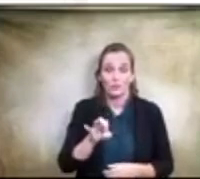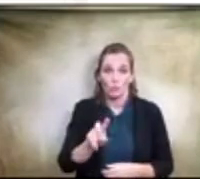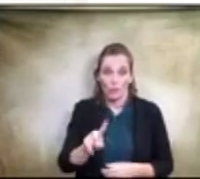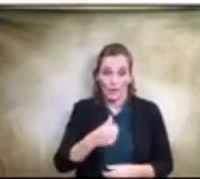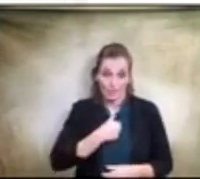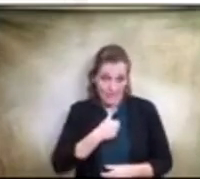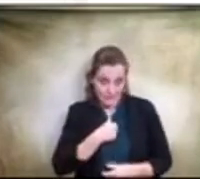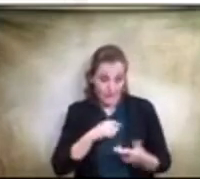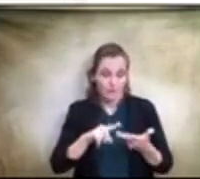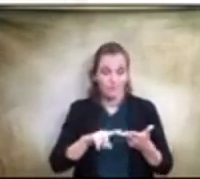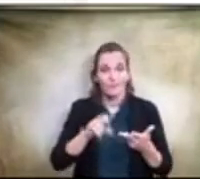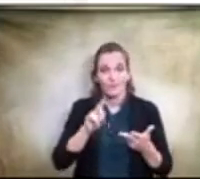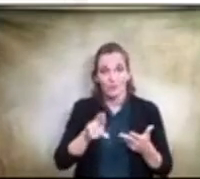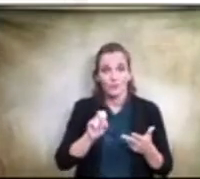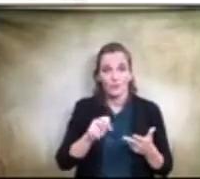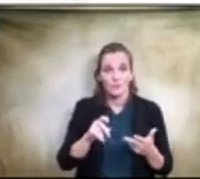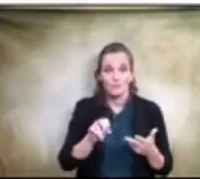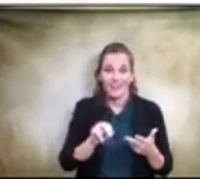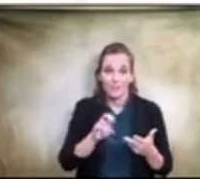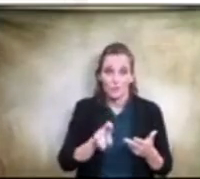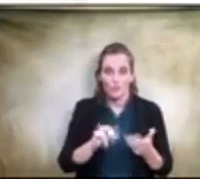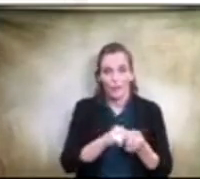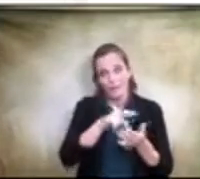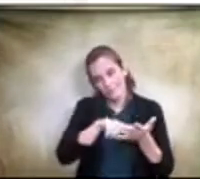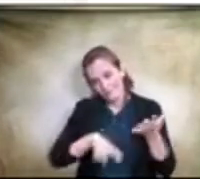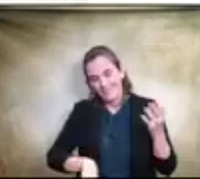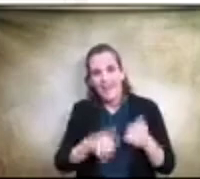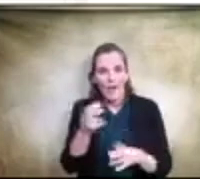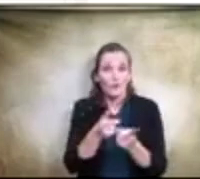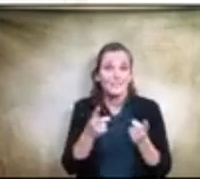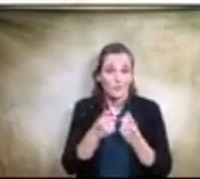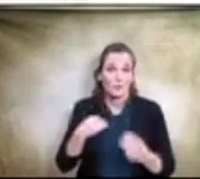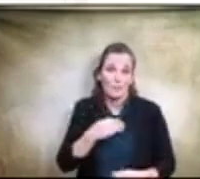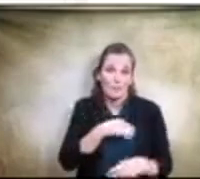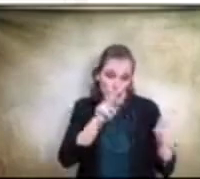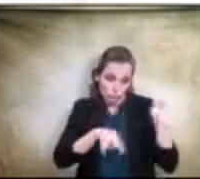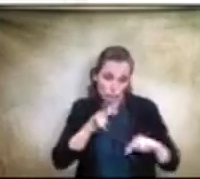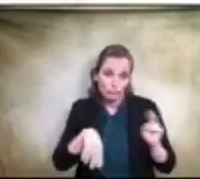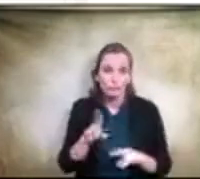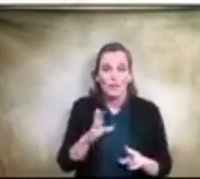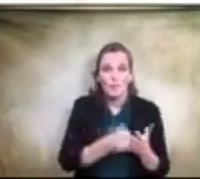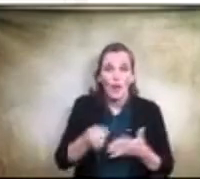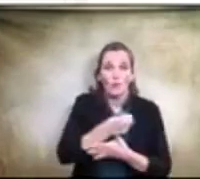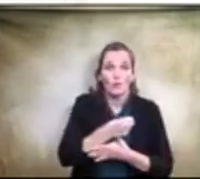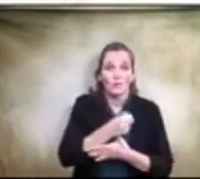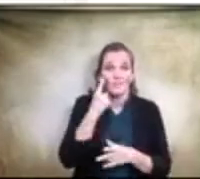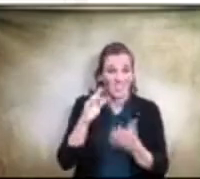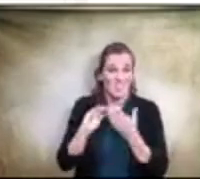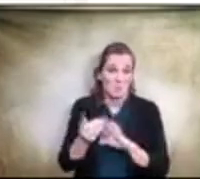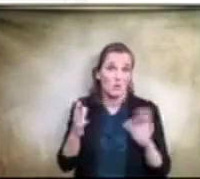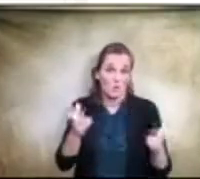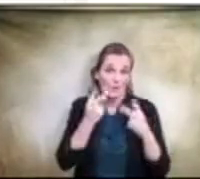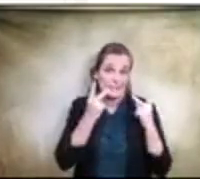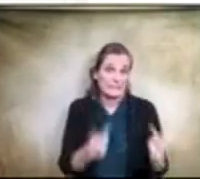other district members. Looking at priorities in which the community wanted to see moving